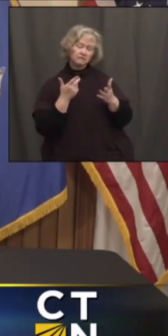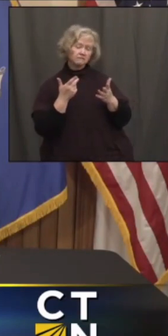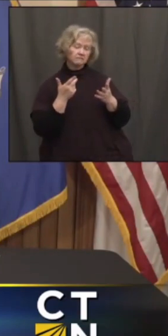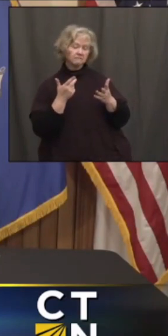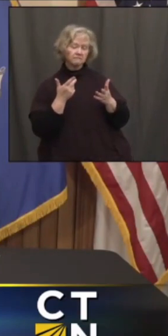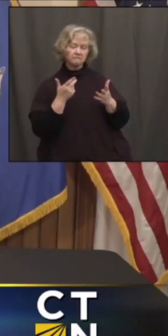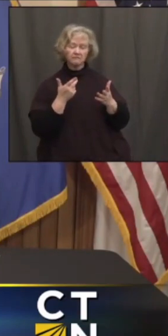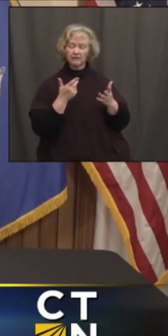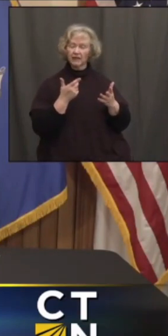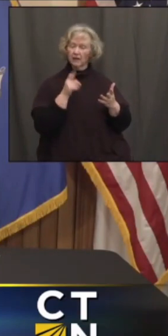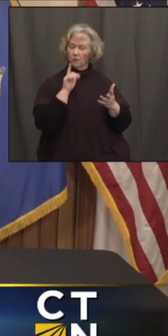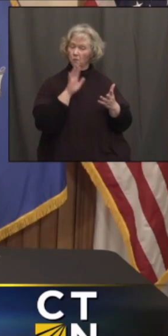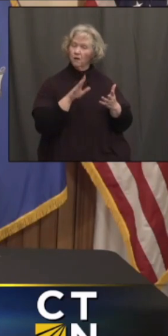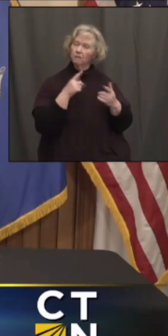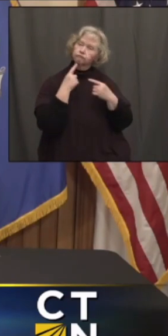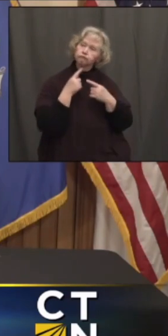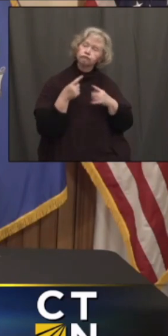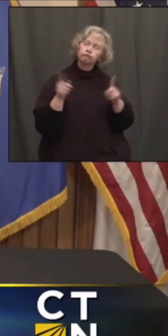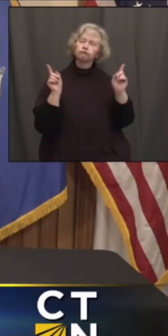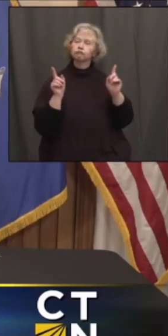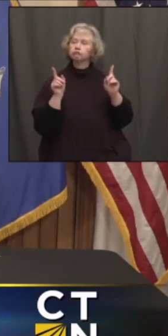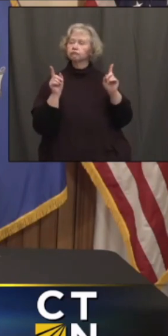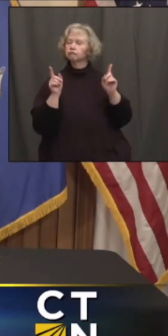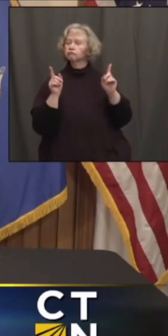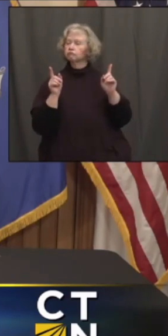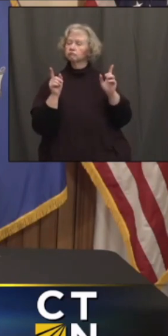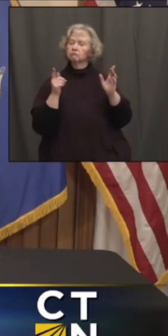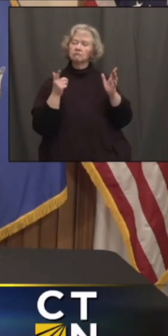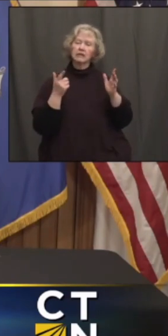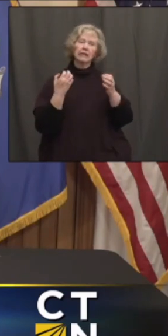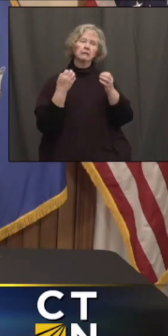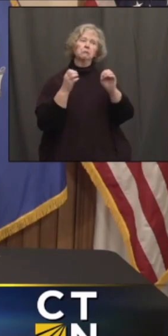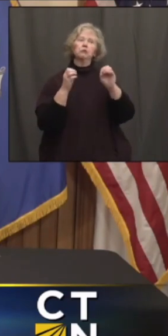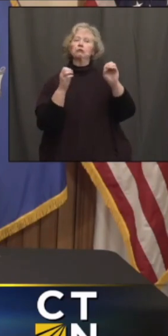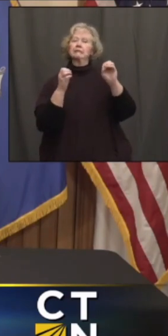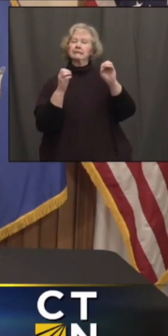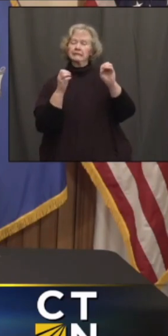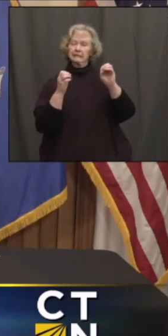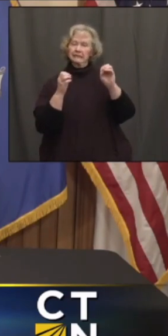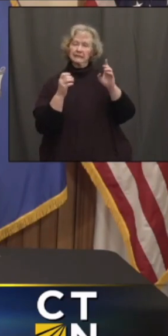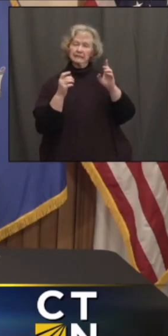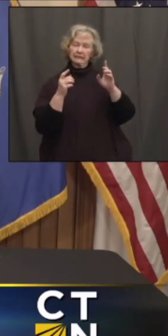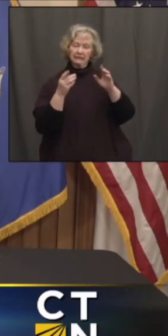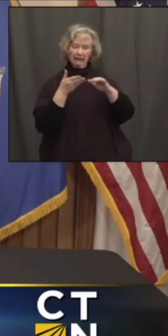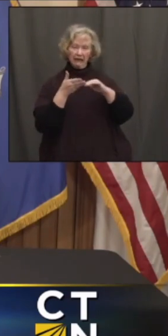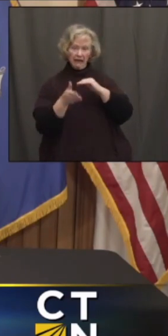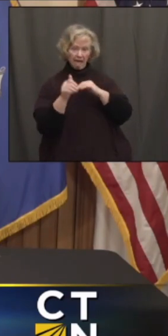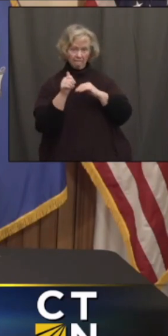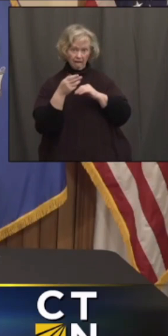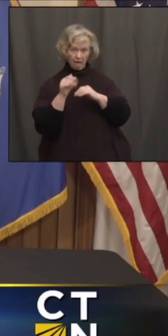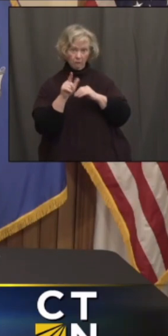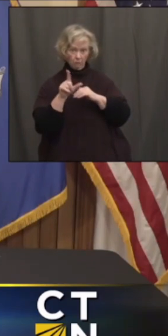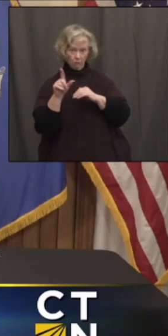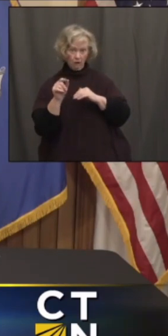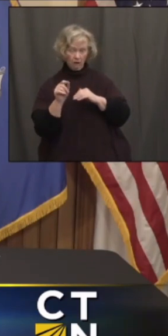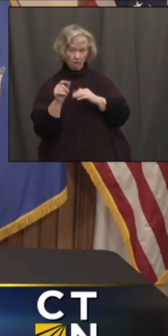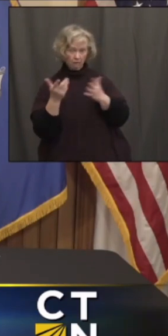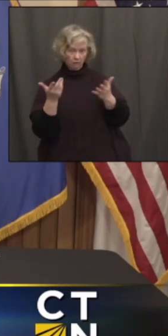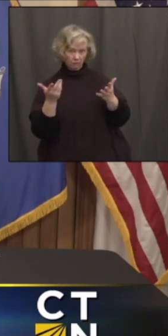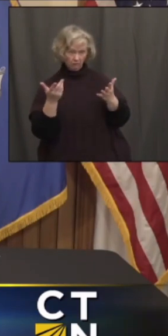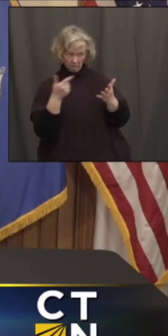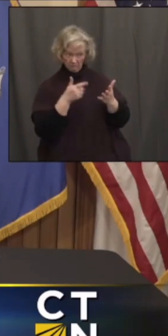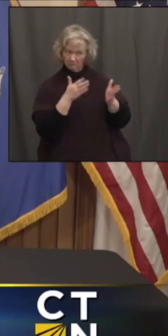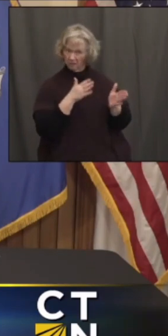of either public health or civil preparedness emergency declarations after April 20th? You know, if you're going to